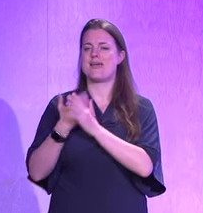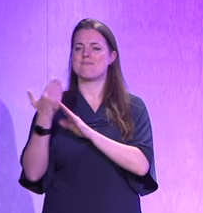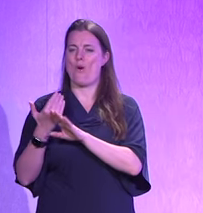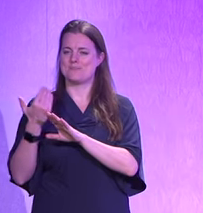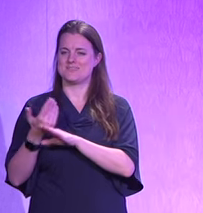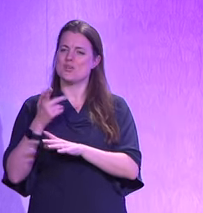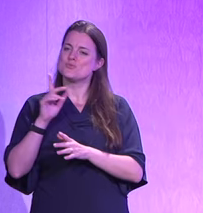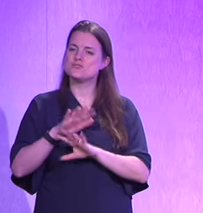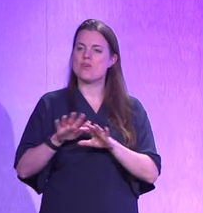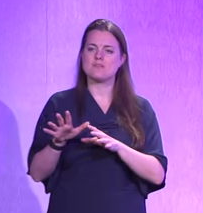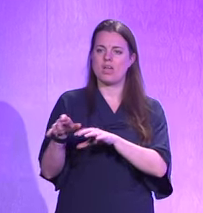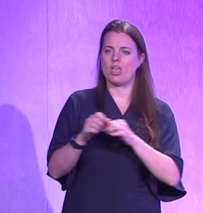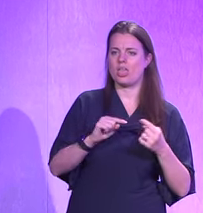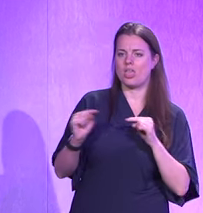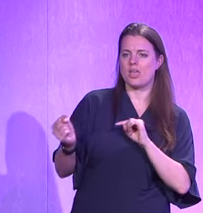an enablement.